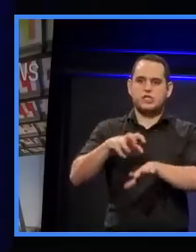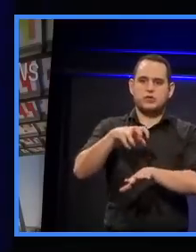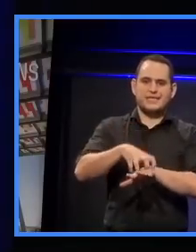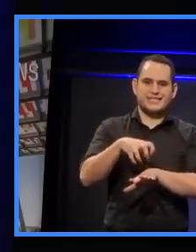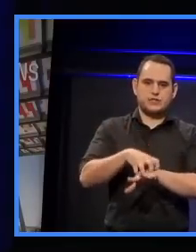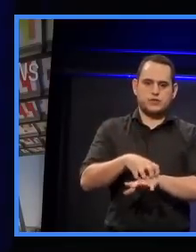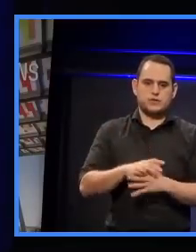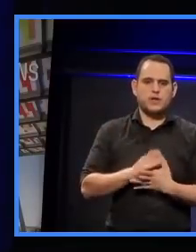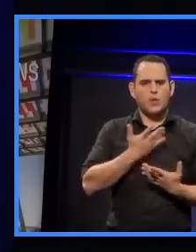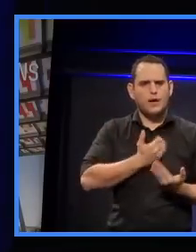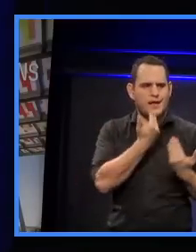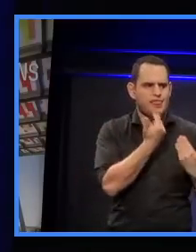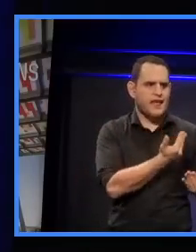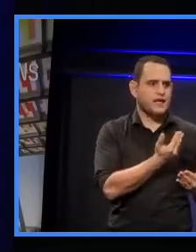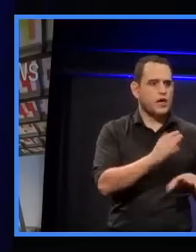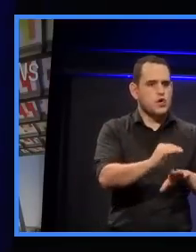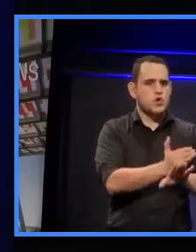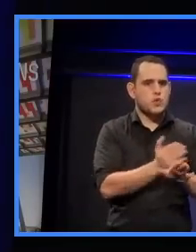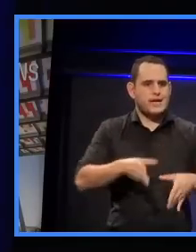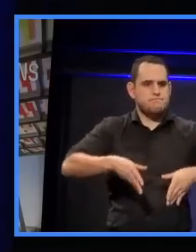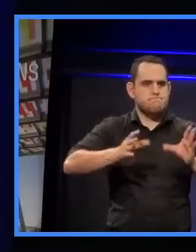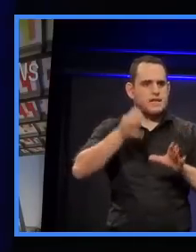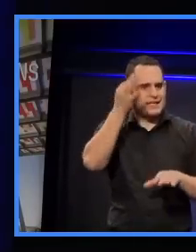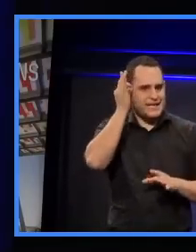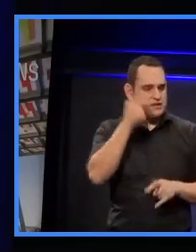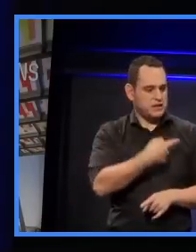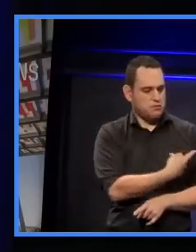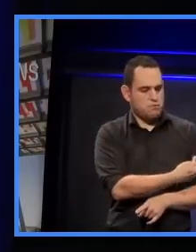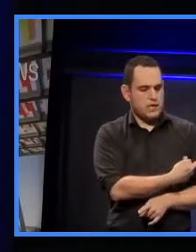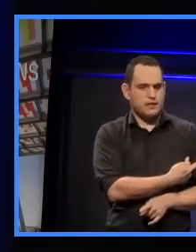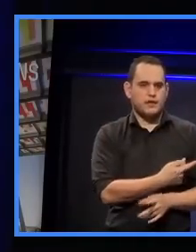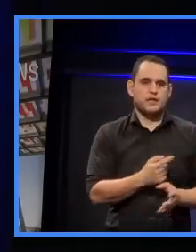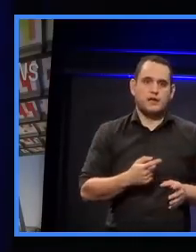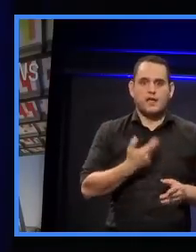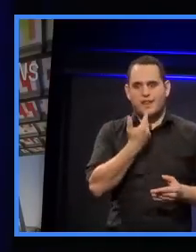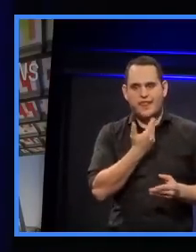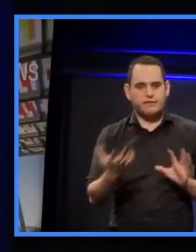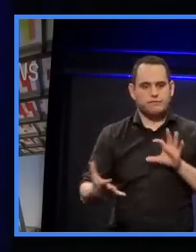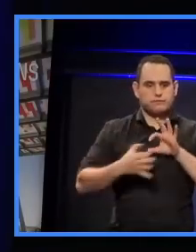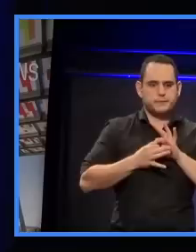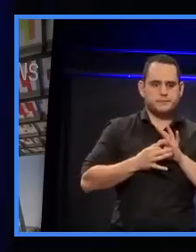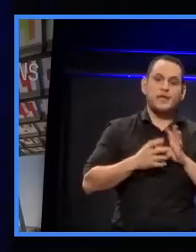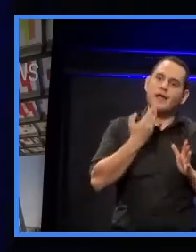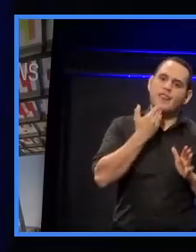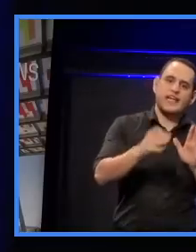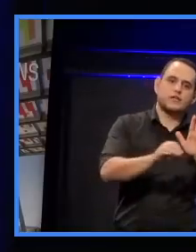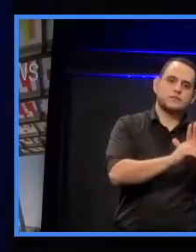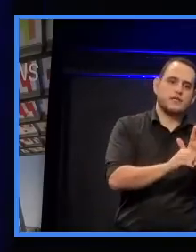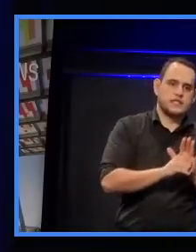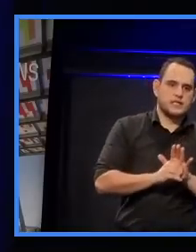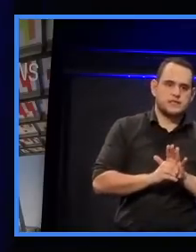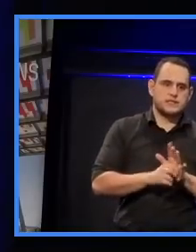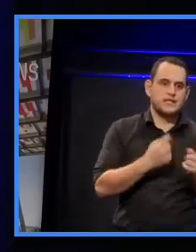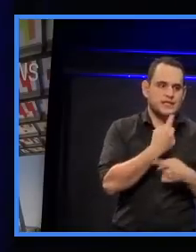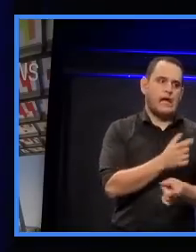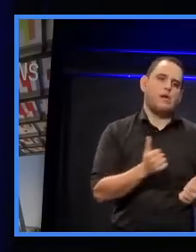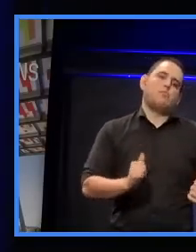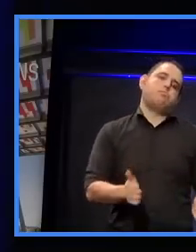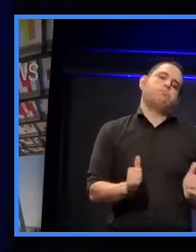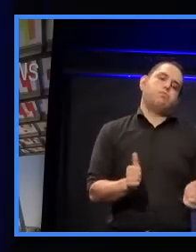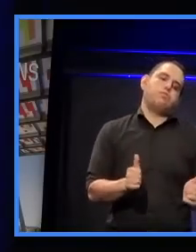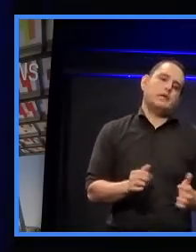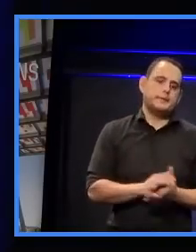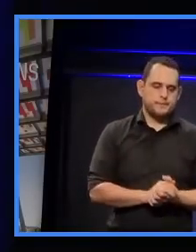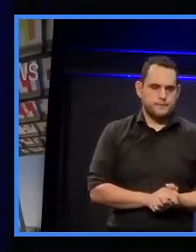like to thank the Green Building Council, Chris and Roe, for joining the evening. We'd like to thank the sponsors, just to reiterate what you said earlier,